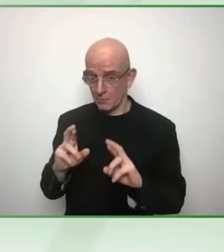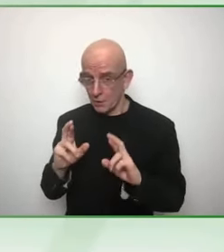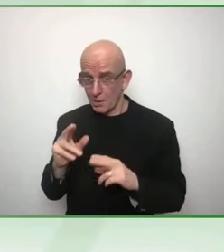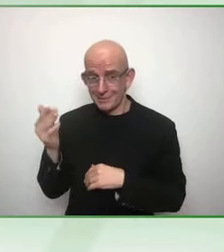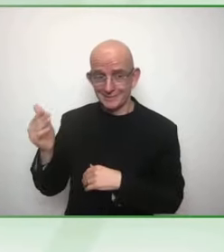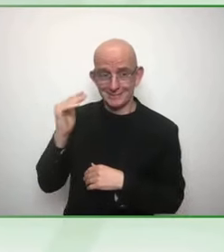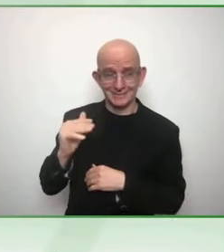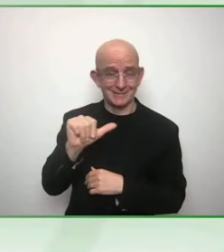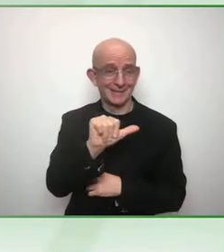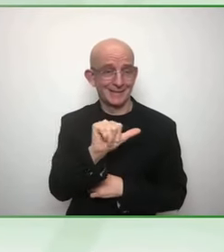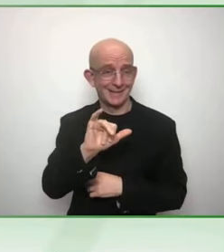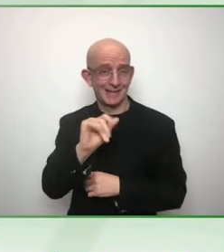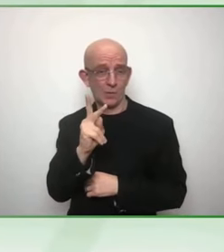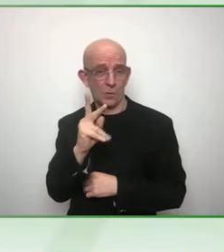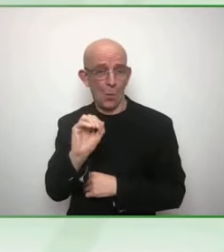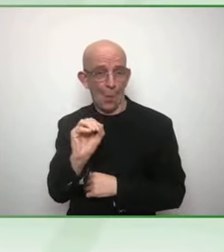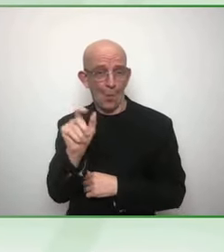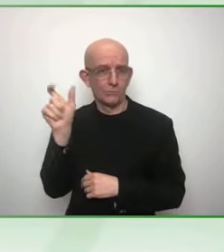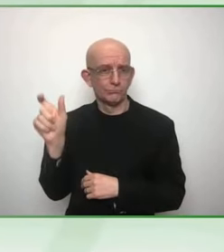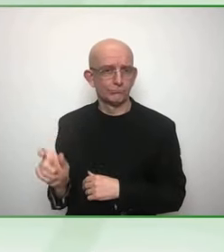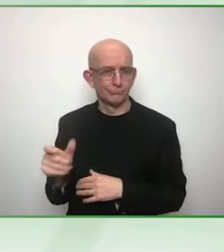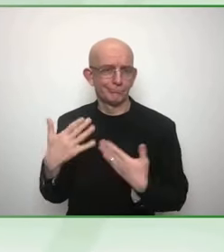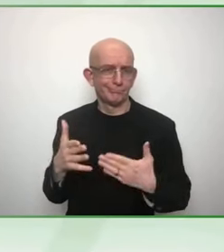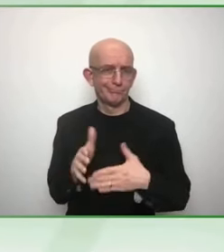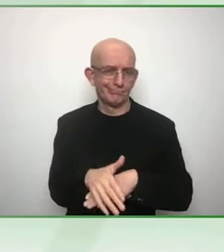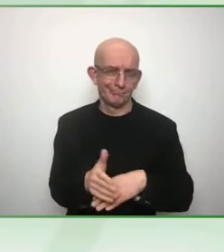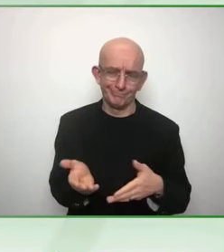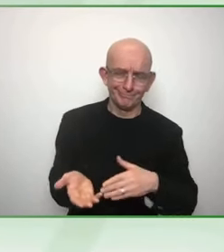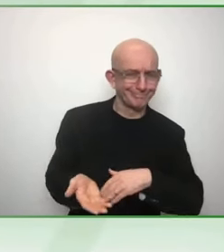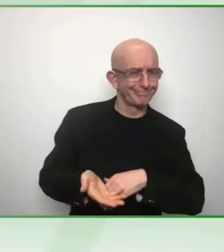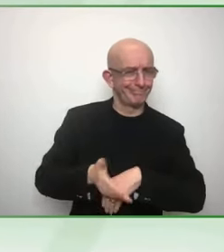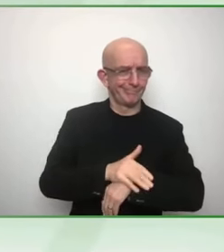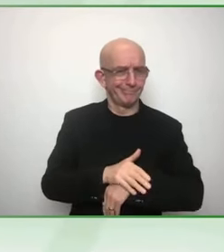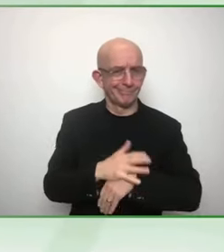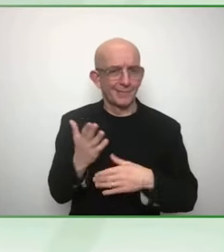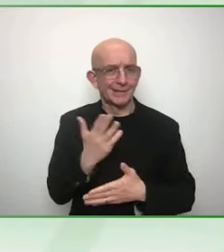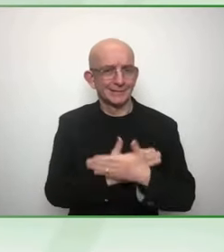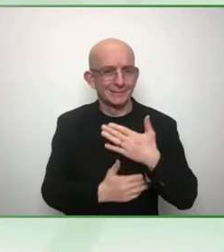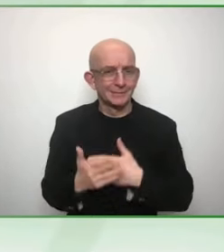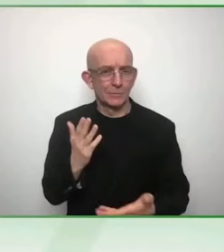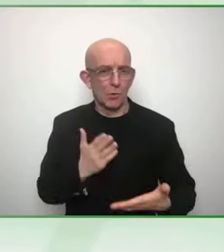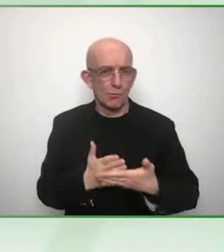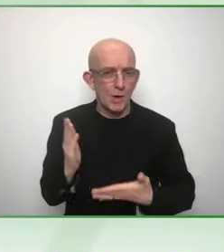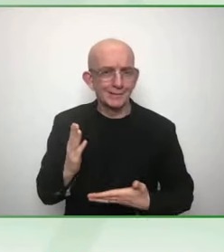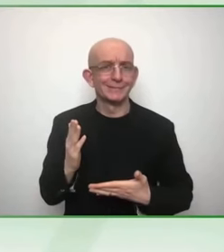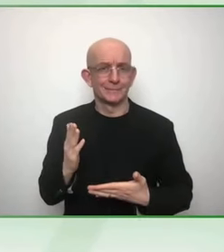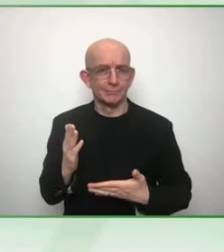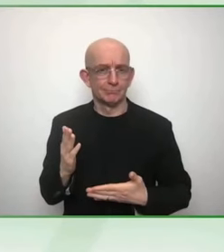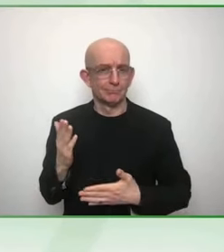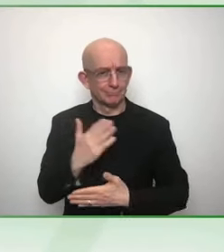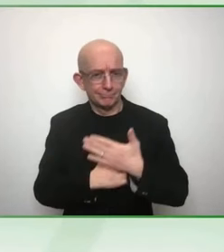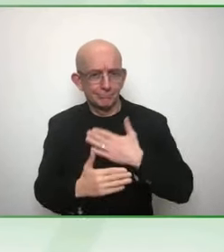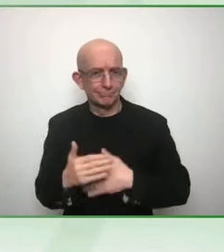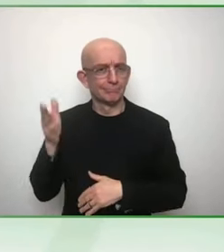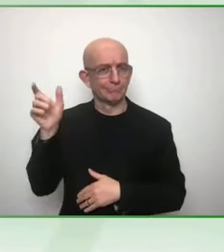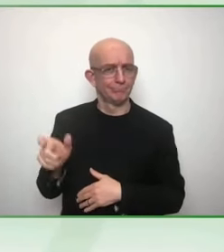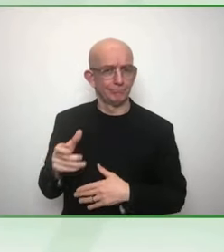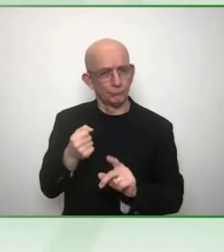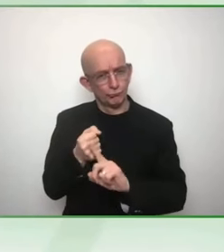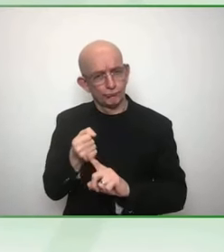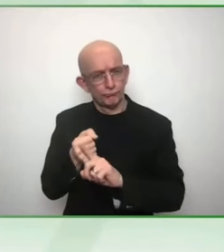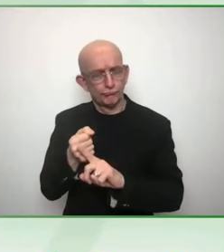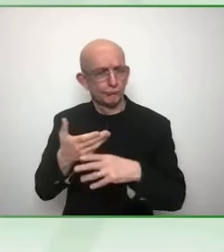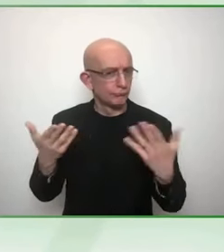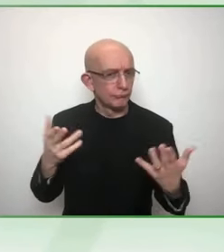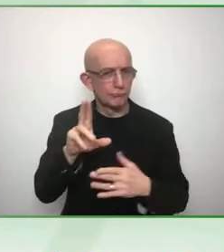since 2002, and she is based in Bangkok, Thailand. Caroline Casey, to my right, all of you know